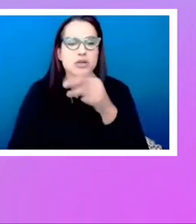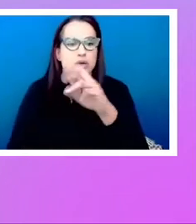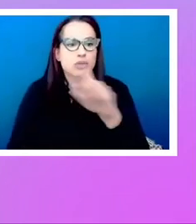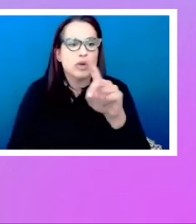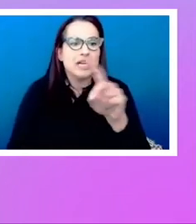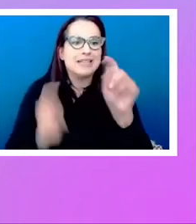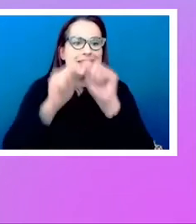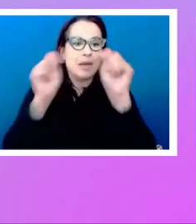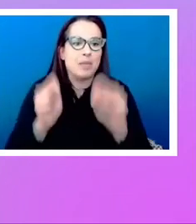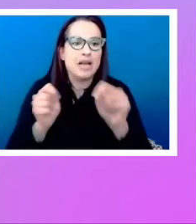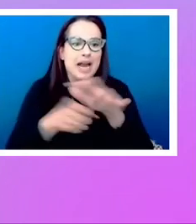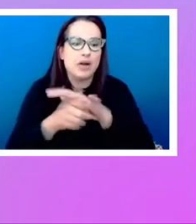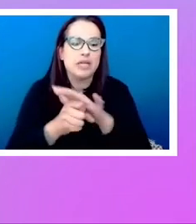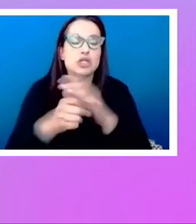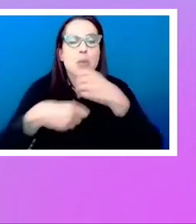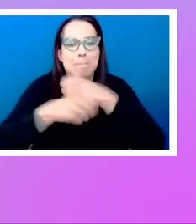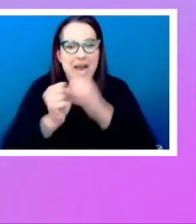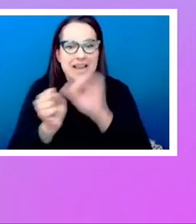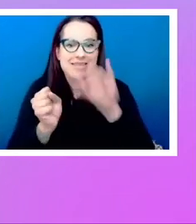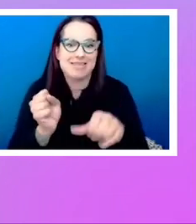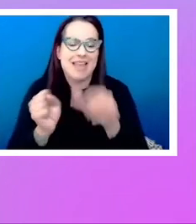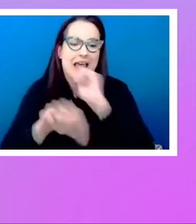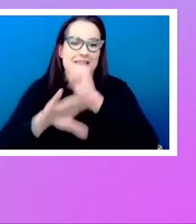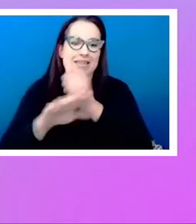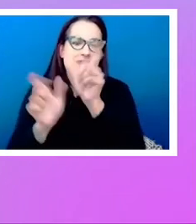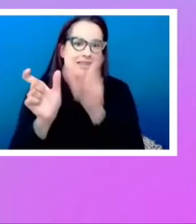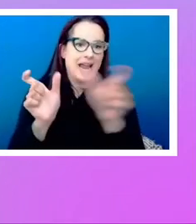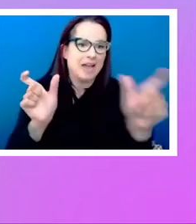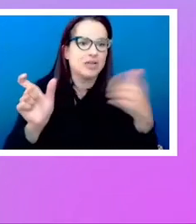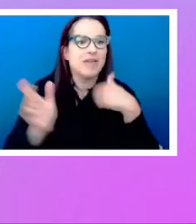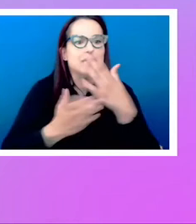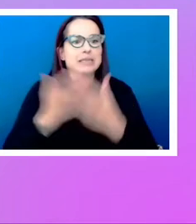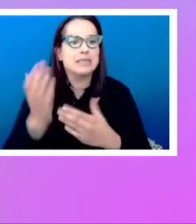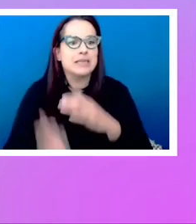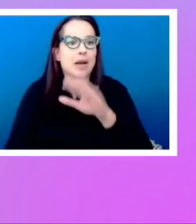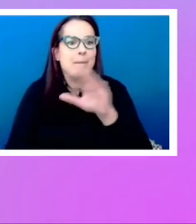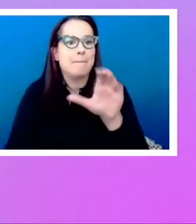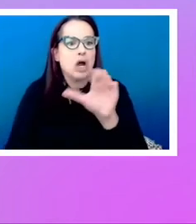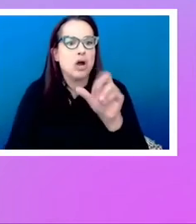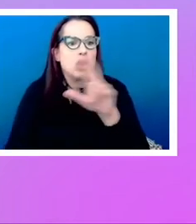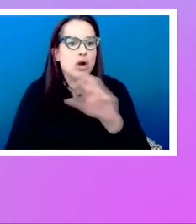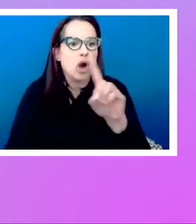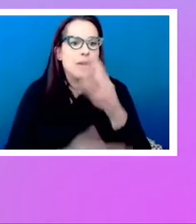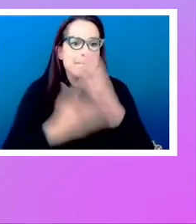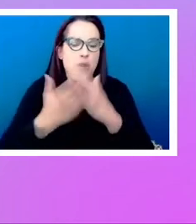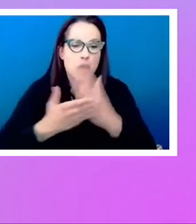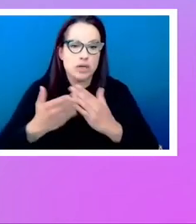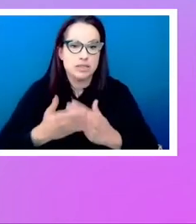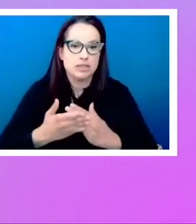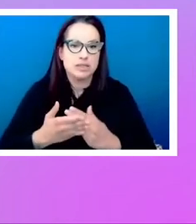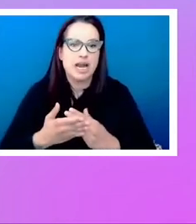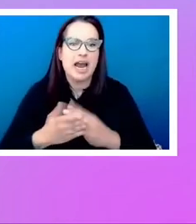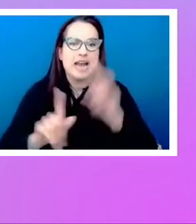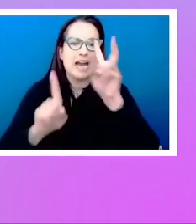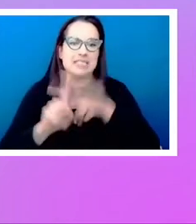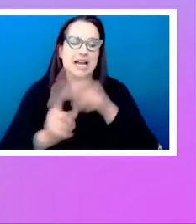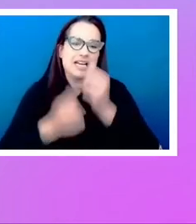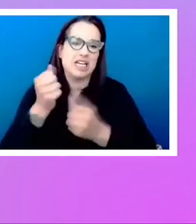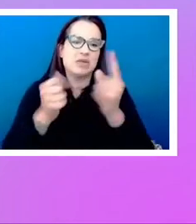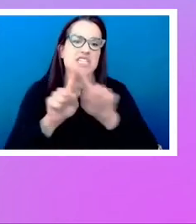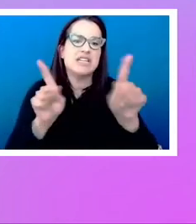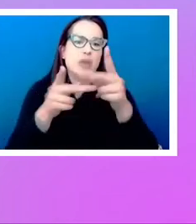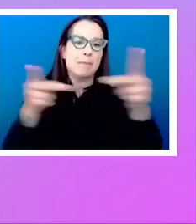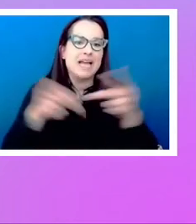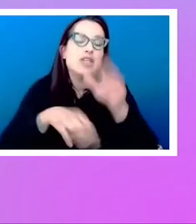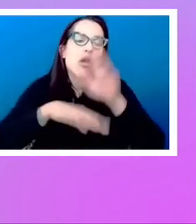create my layout. So I've basically got some card components. And I've given each of them a different place on the grid using